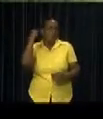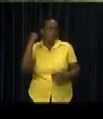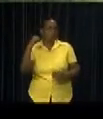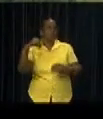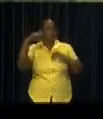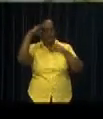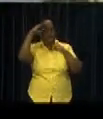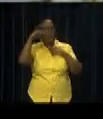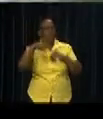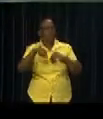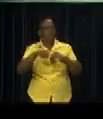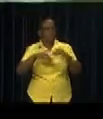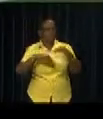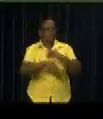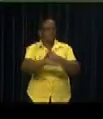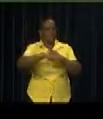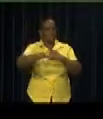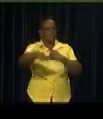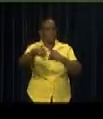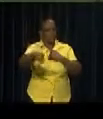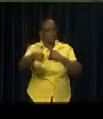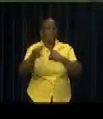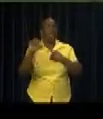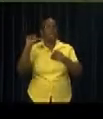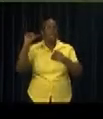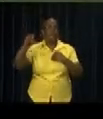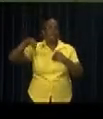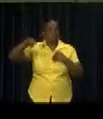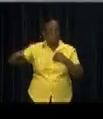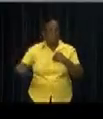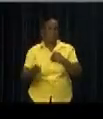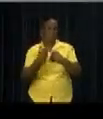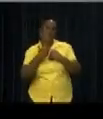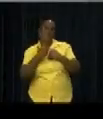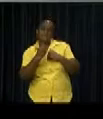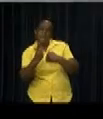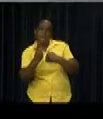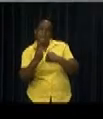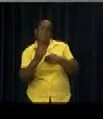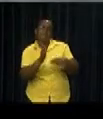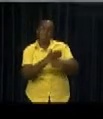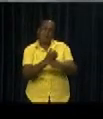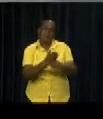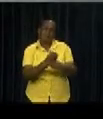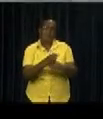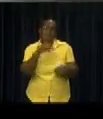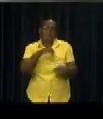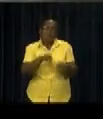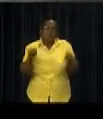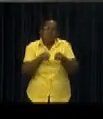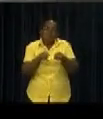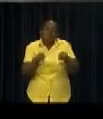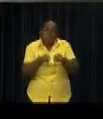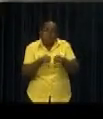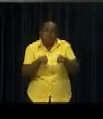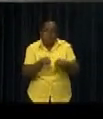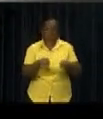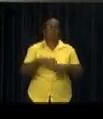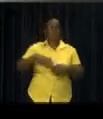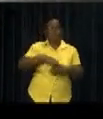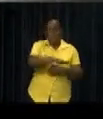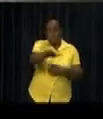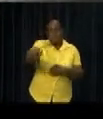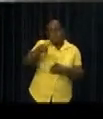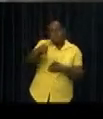of Village Development in the Interior Inland, Alice Youngaman, indicates that the Department is in the process of getting the